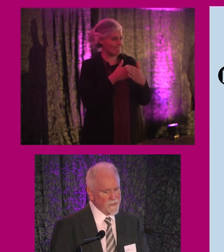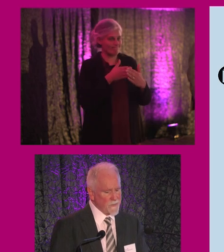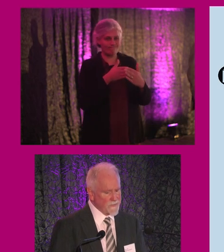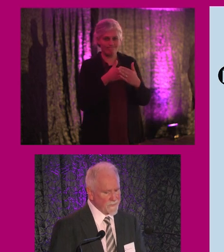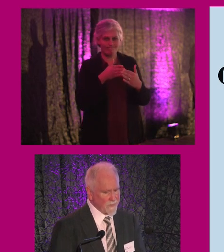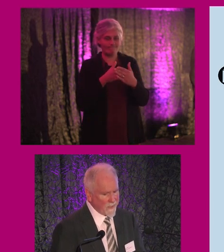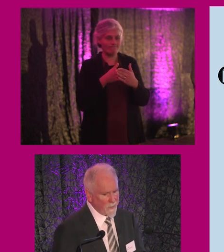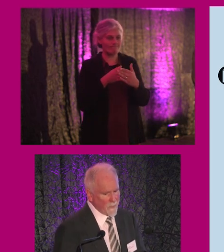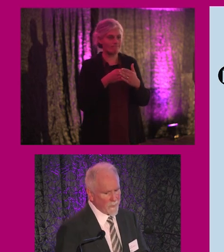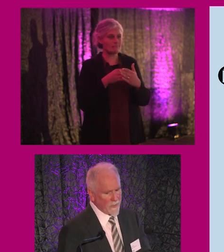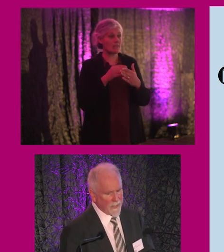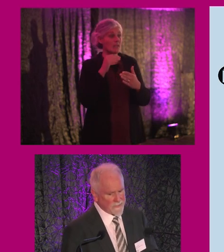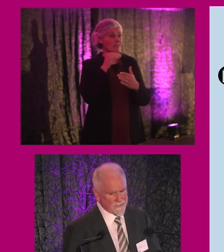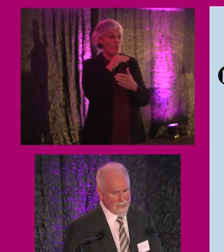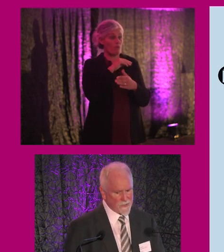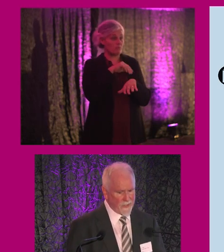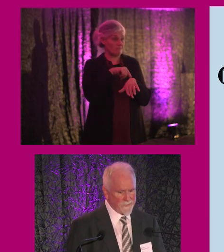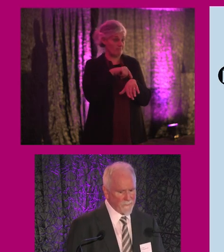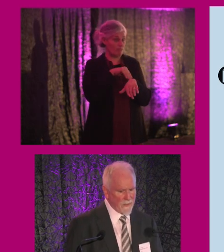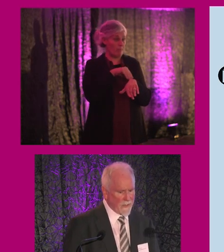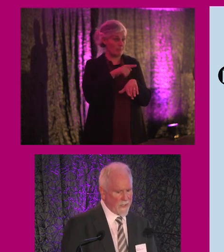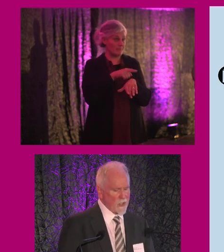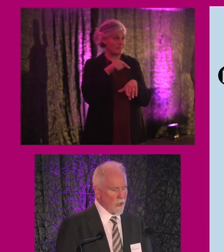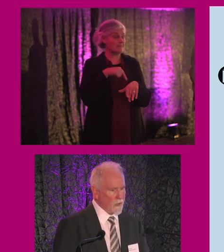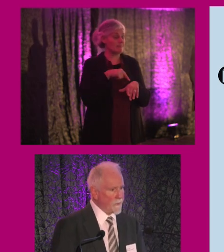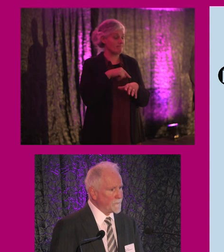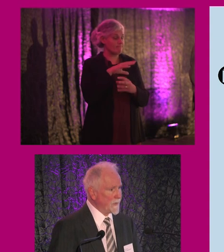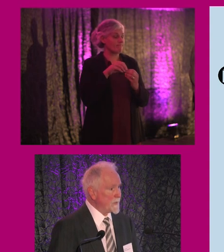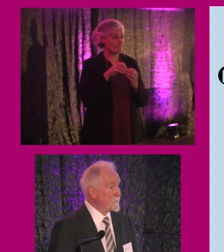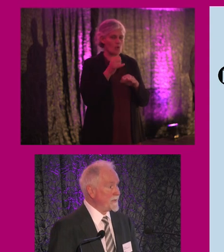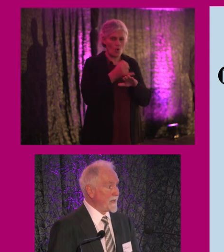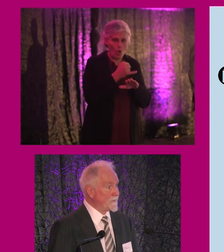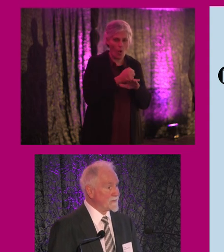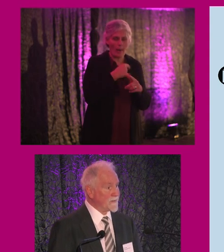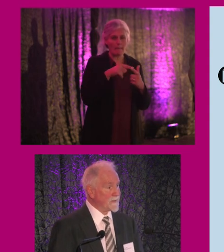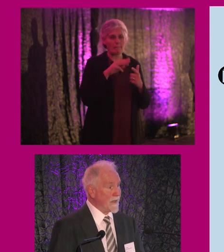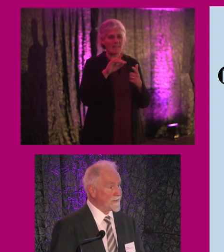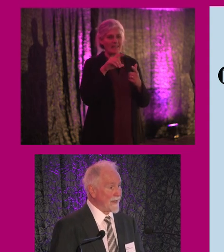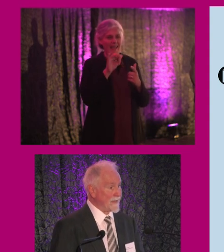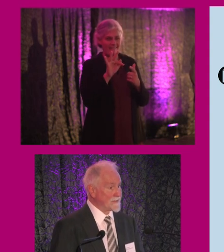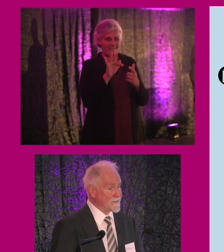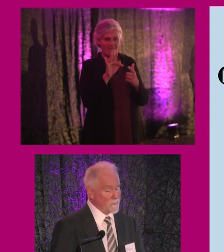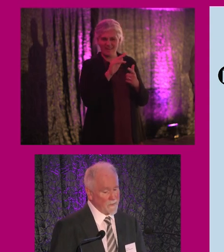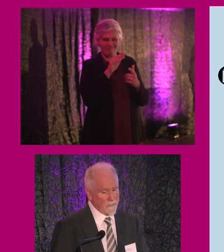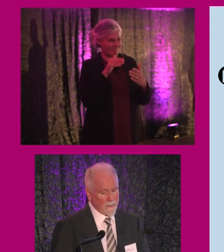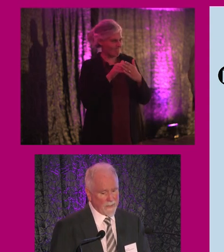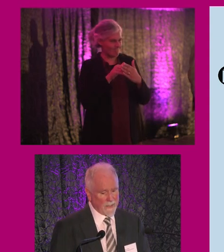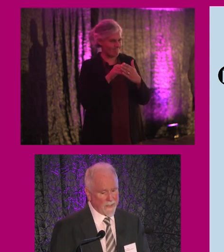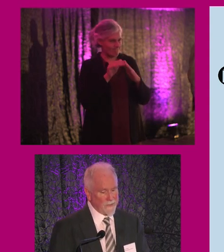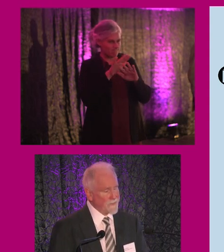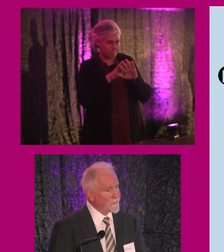And key issues that came up as a snapshot, colour, PDFs, not accessible,